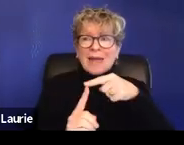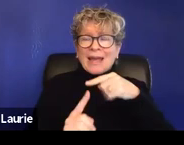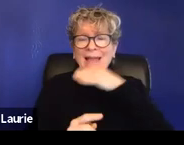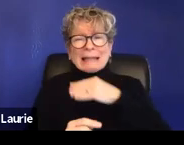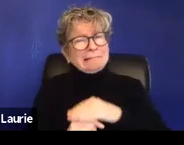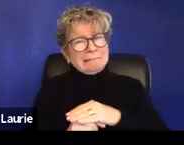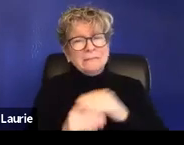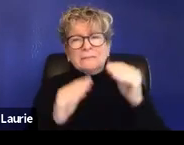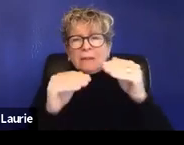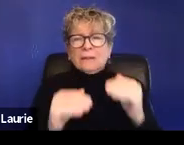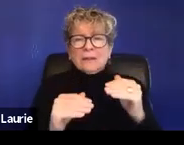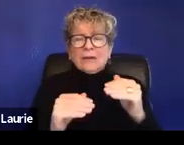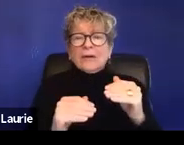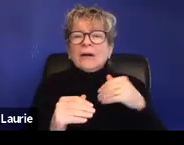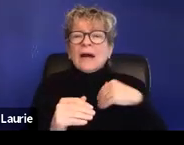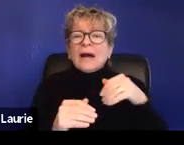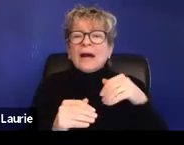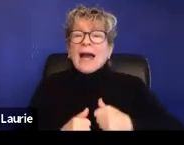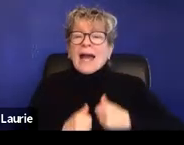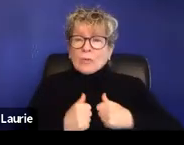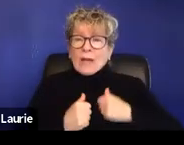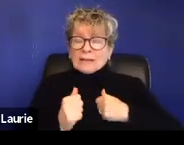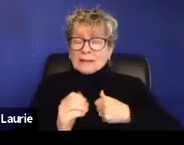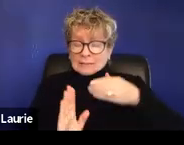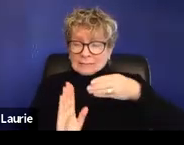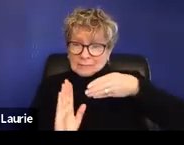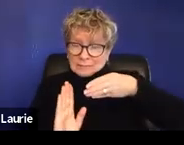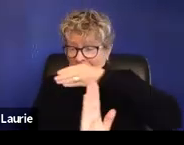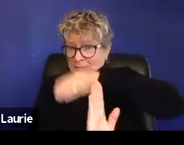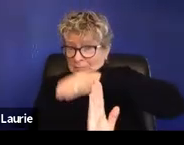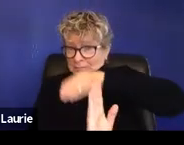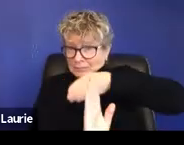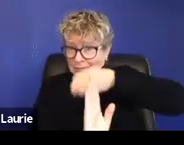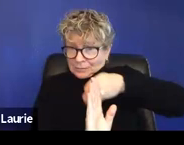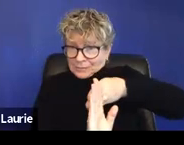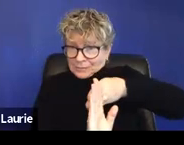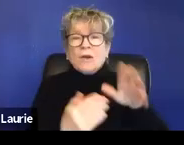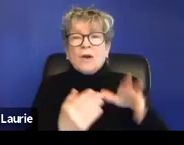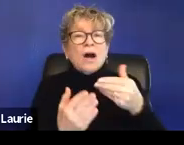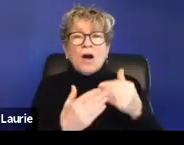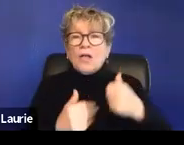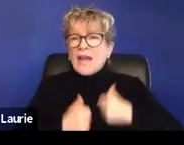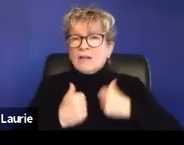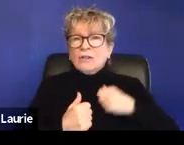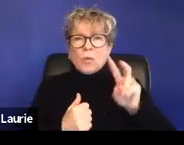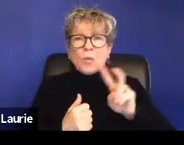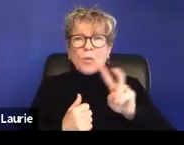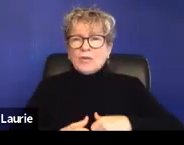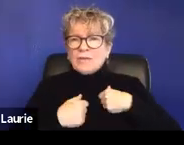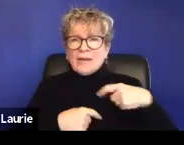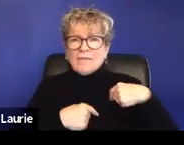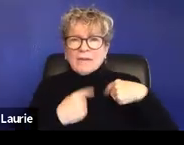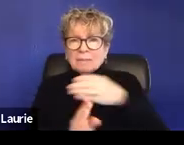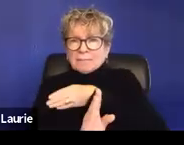almost every immigration application ends up asking about all the addresses that you've lived in the last five